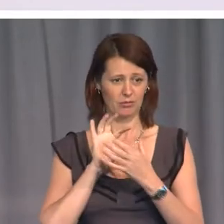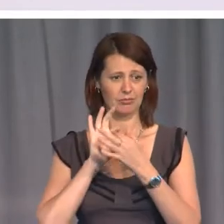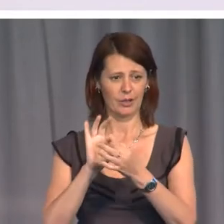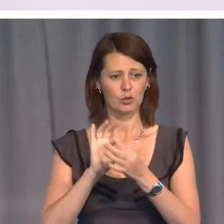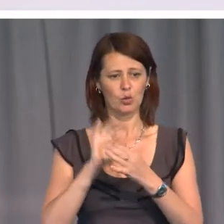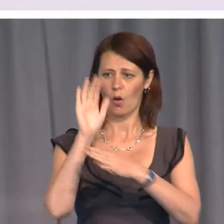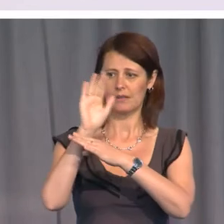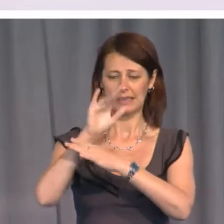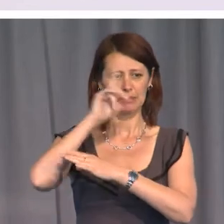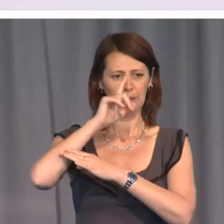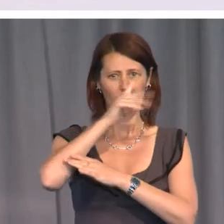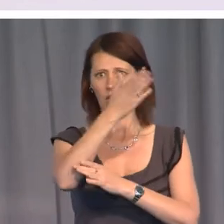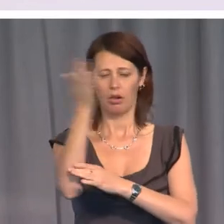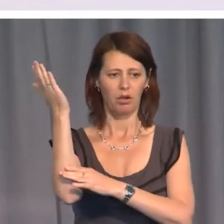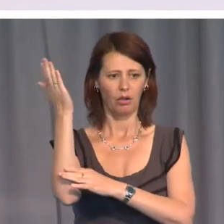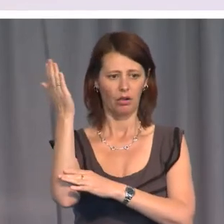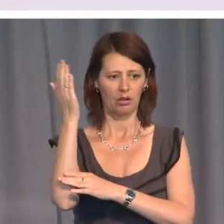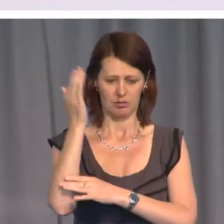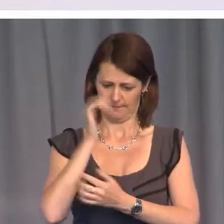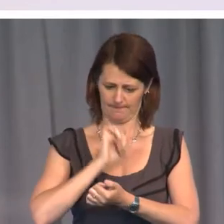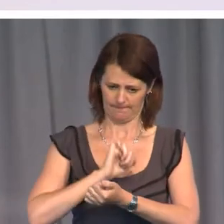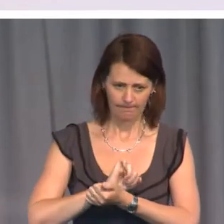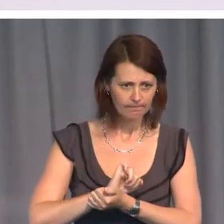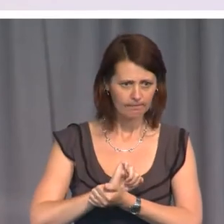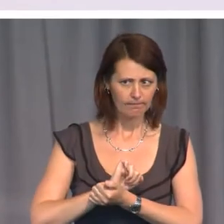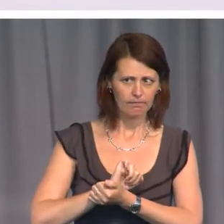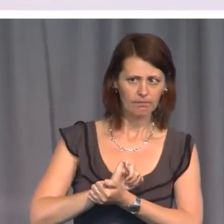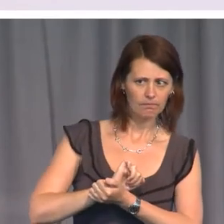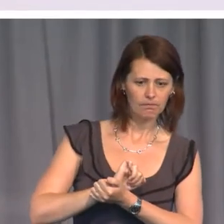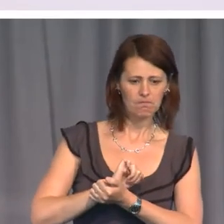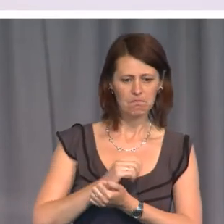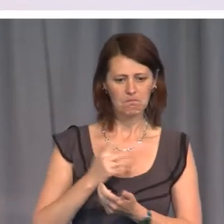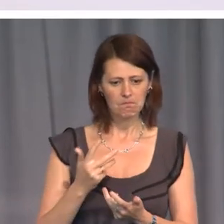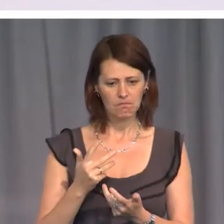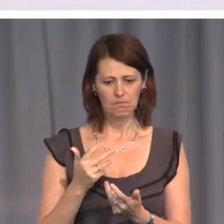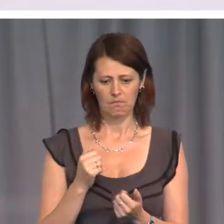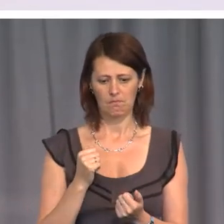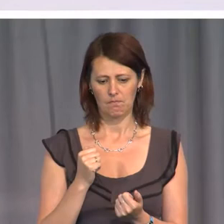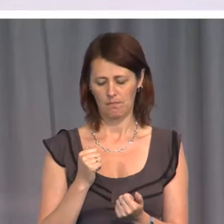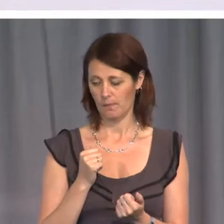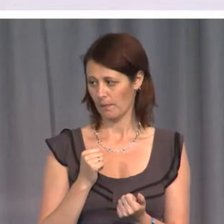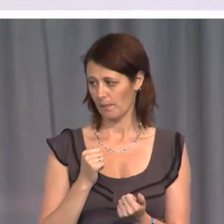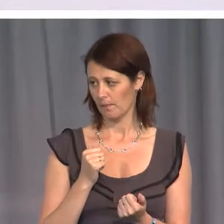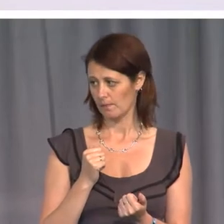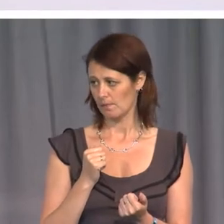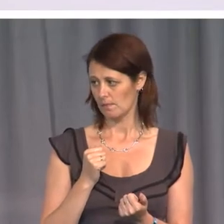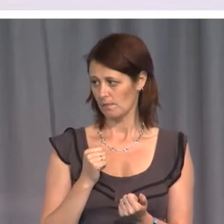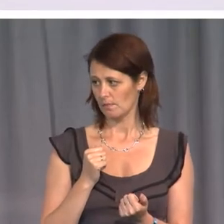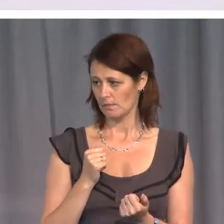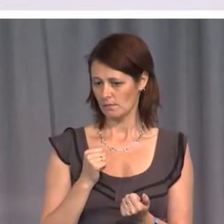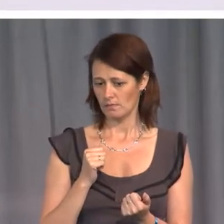they are confined to the requirements of government